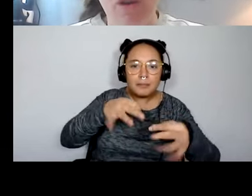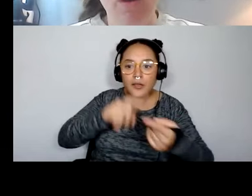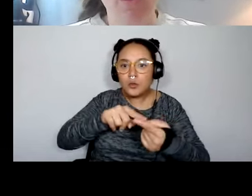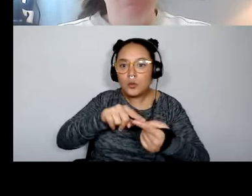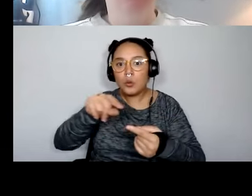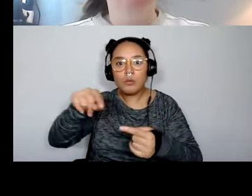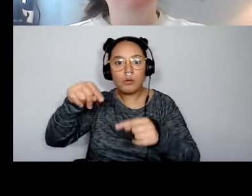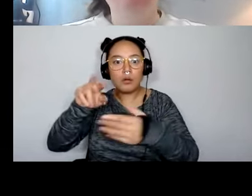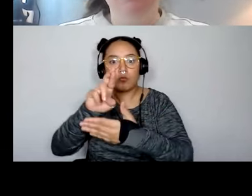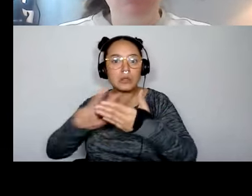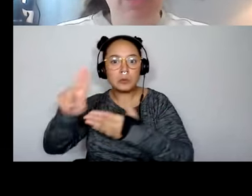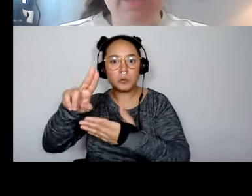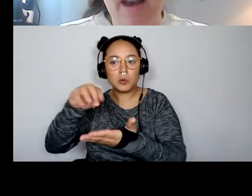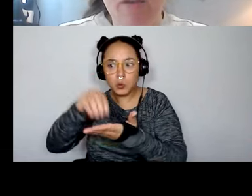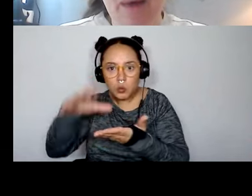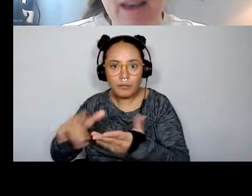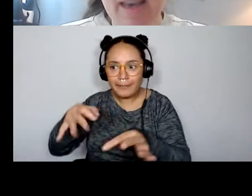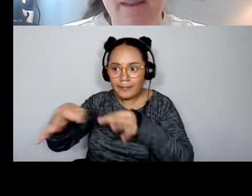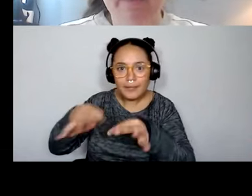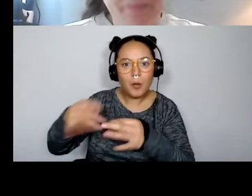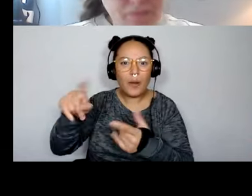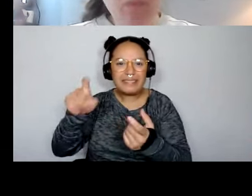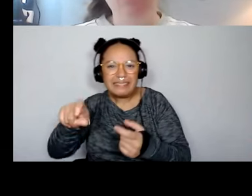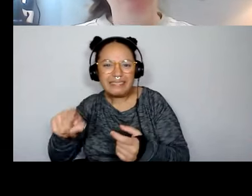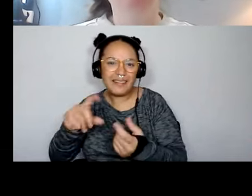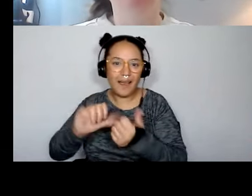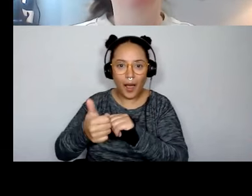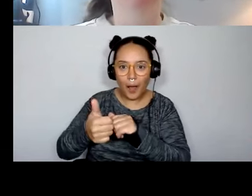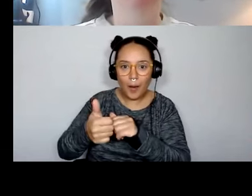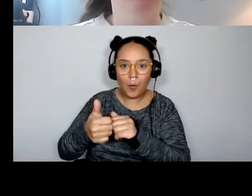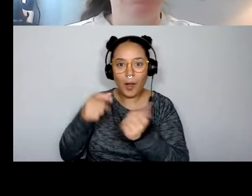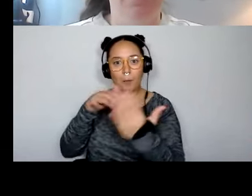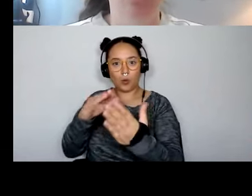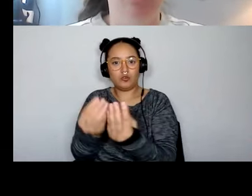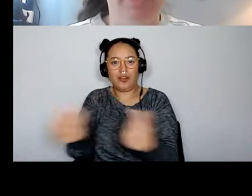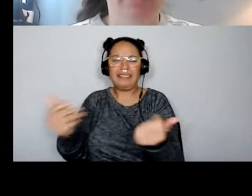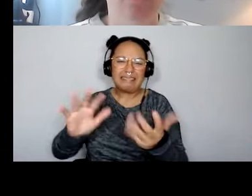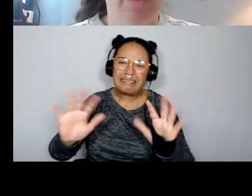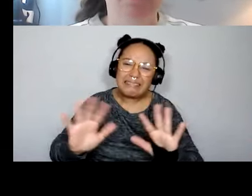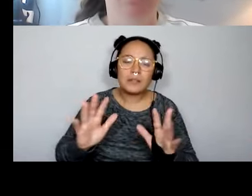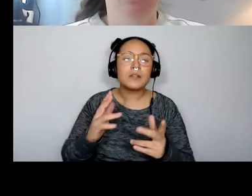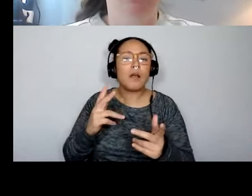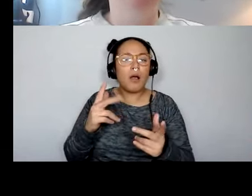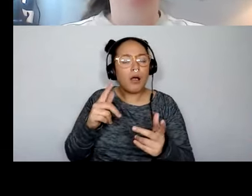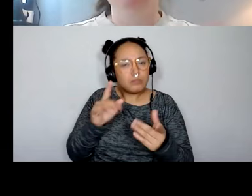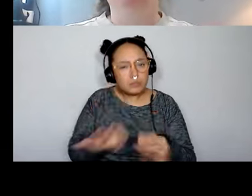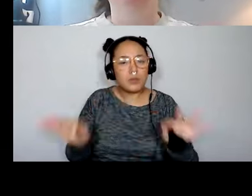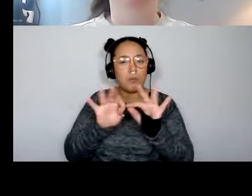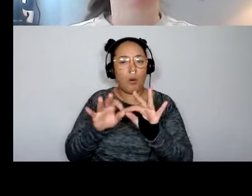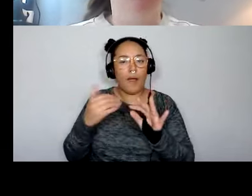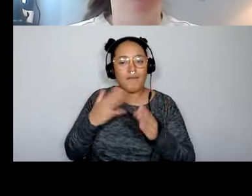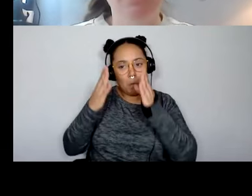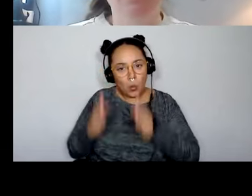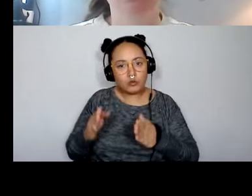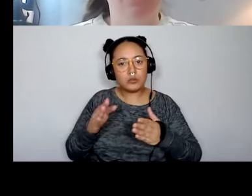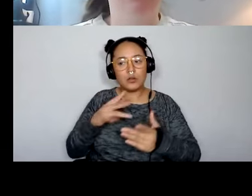right for you. So it's something that you need to have buy-in, from, from organizational leadership. Um, if, if,